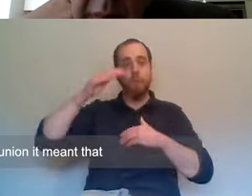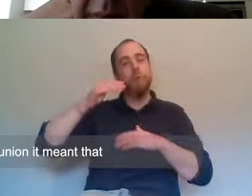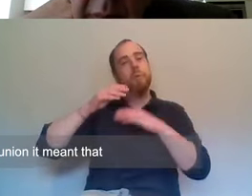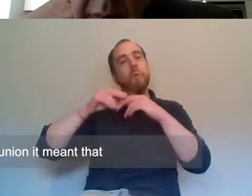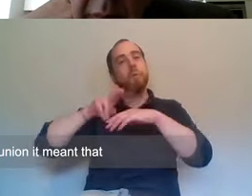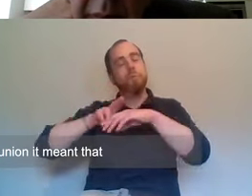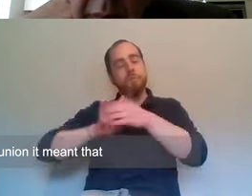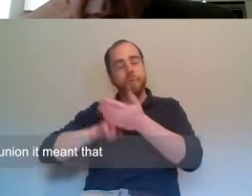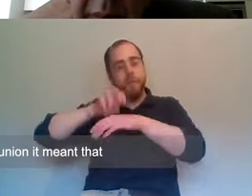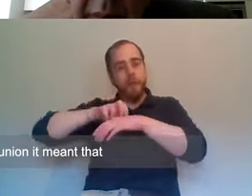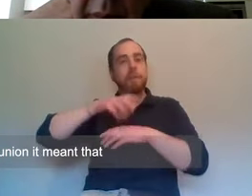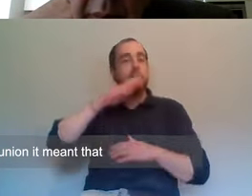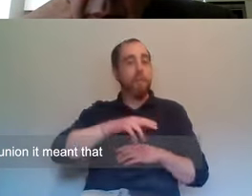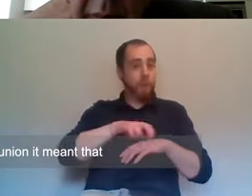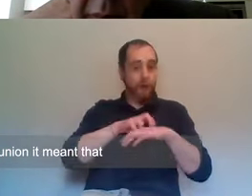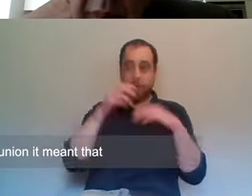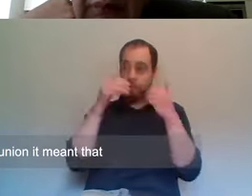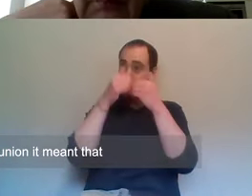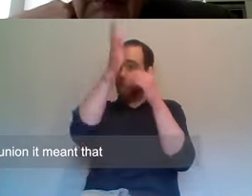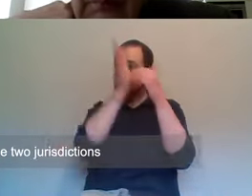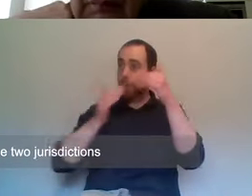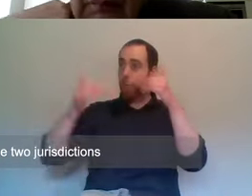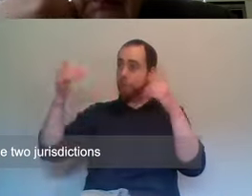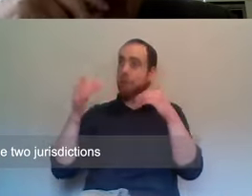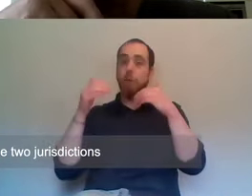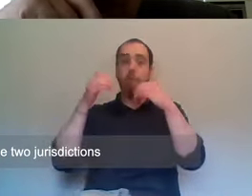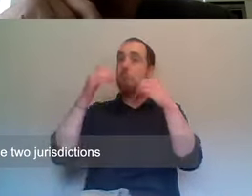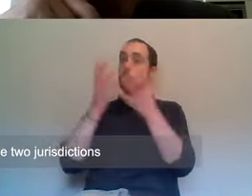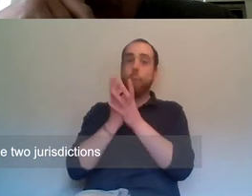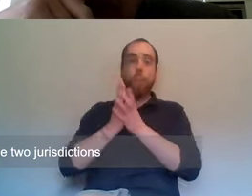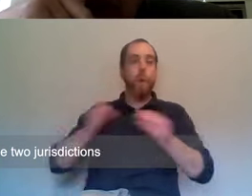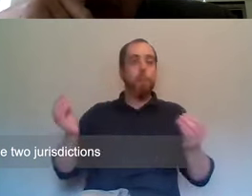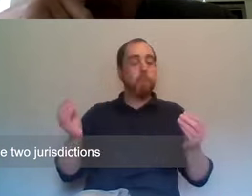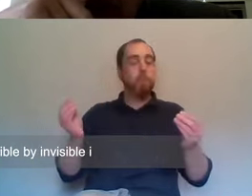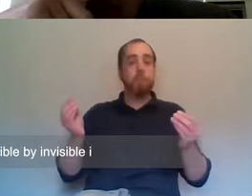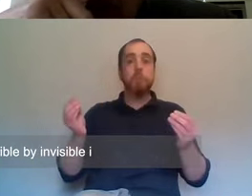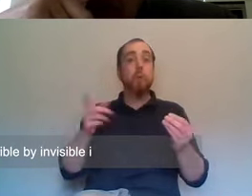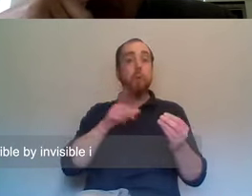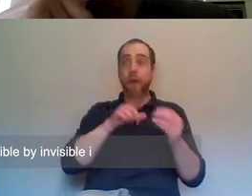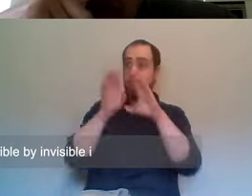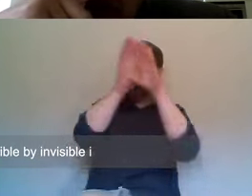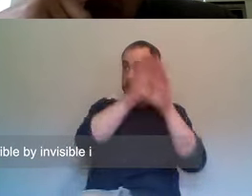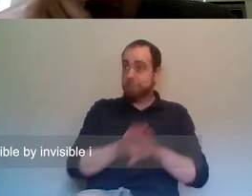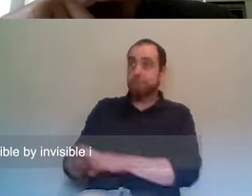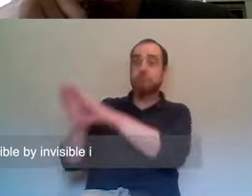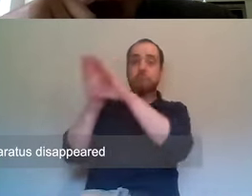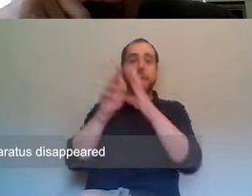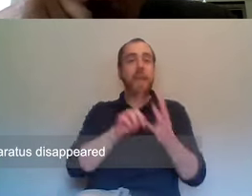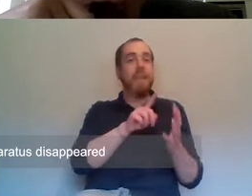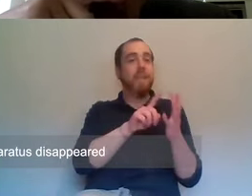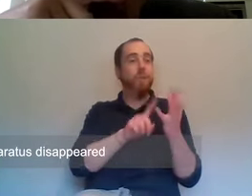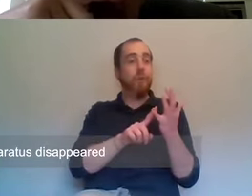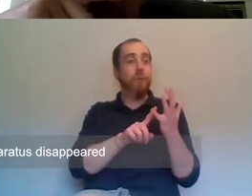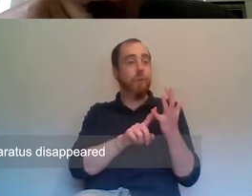Union, it meant that the border between the two jurisdictions was essentially invisible. By invisible, I mean, the security